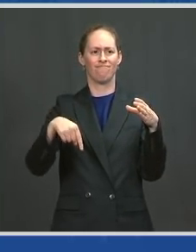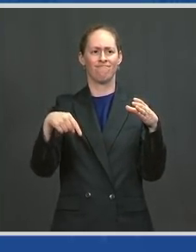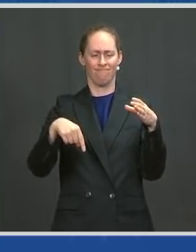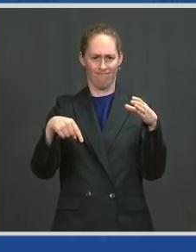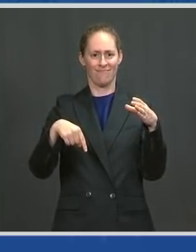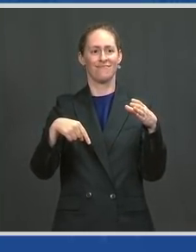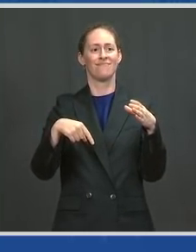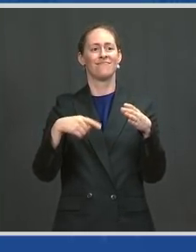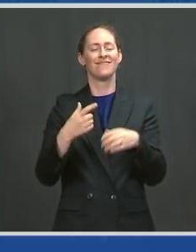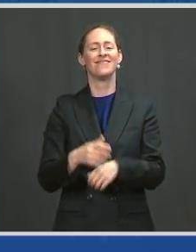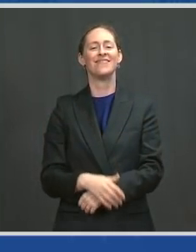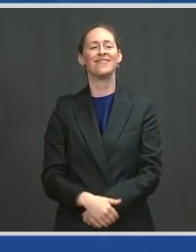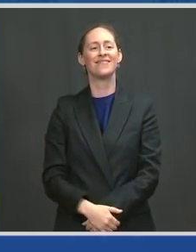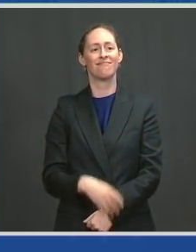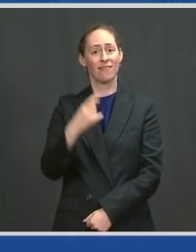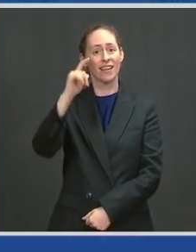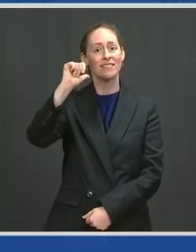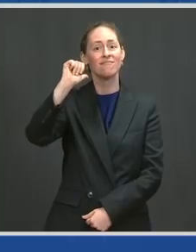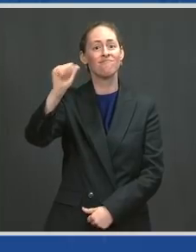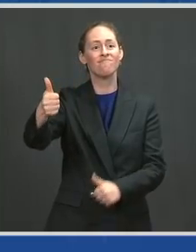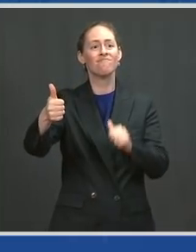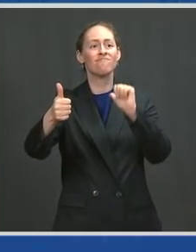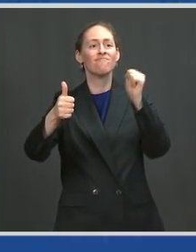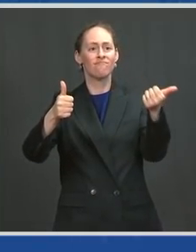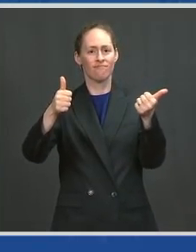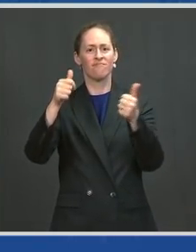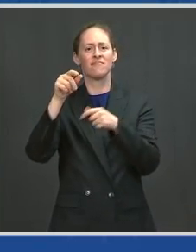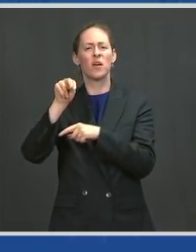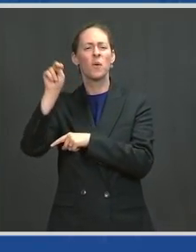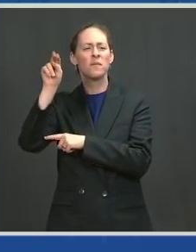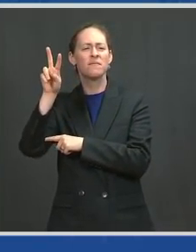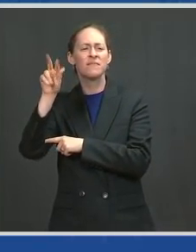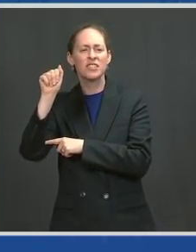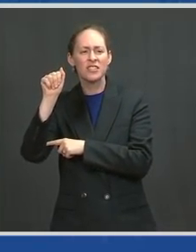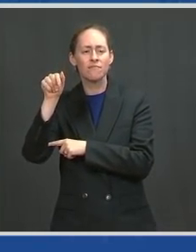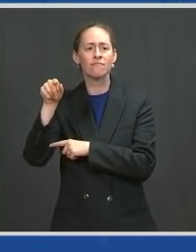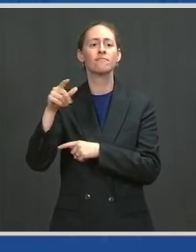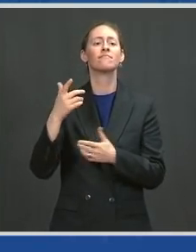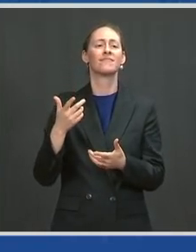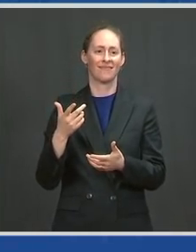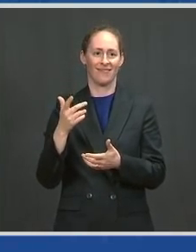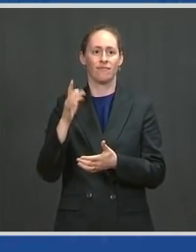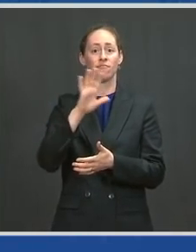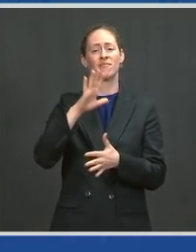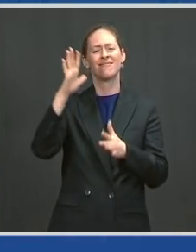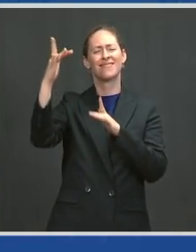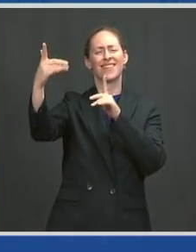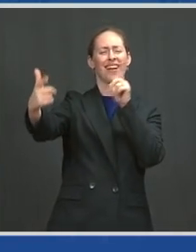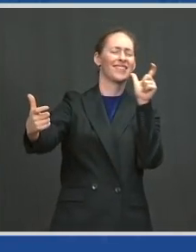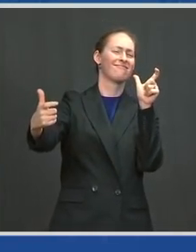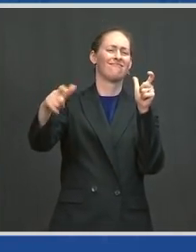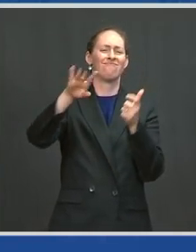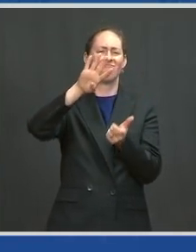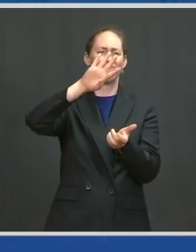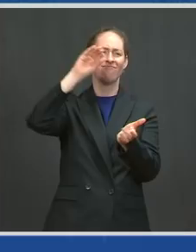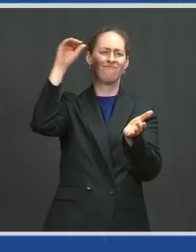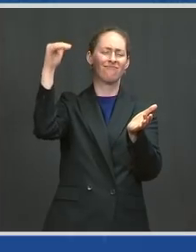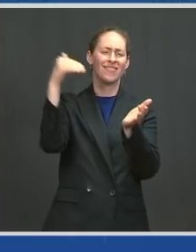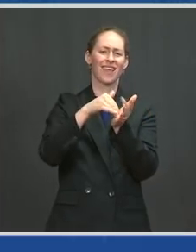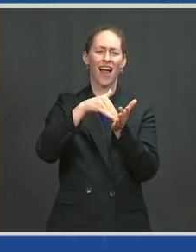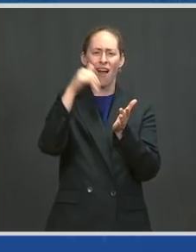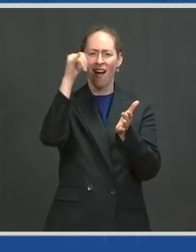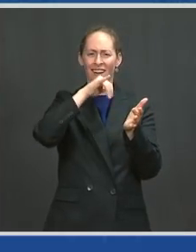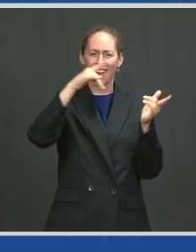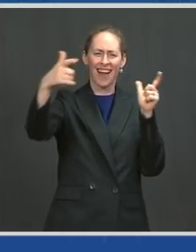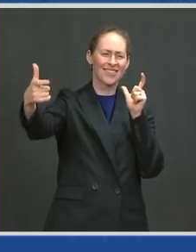Virginia — 40,000 square feet of just elevated rock climbing opportunities here. As a